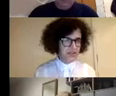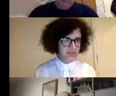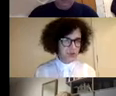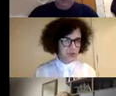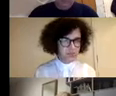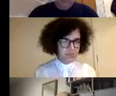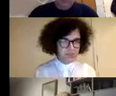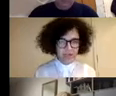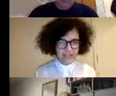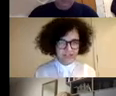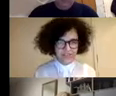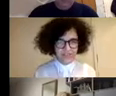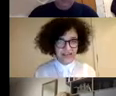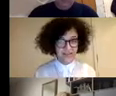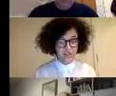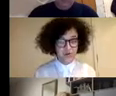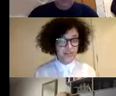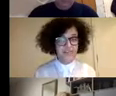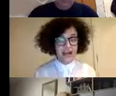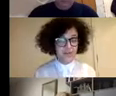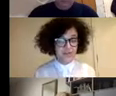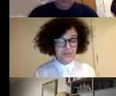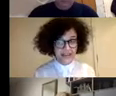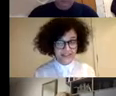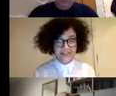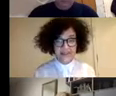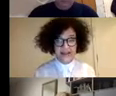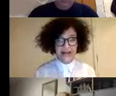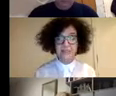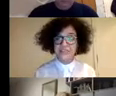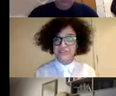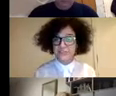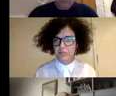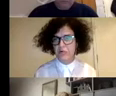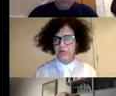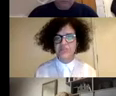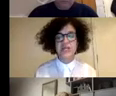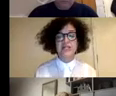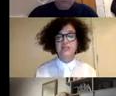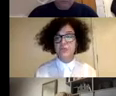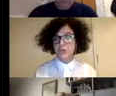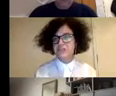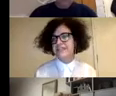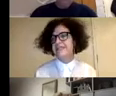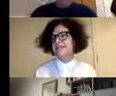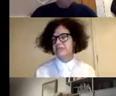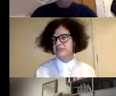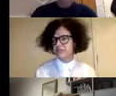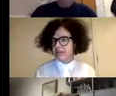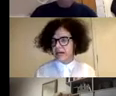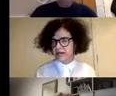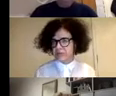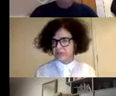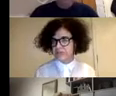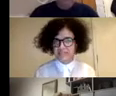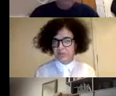So we published a letter in science showing that IPVS and IPCC reports do not take into the